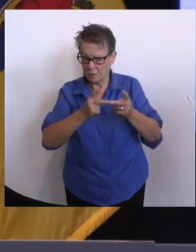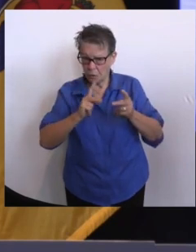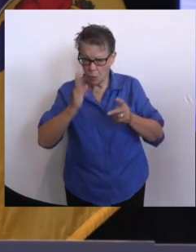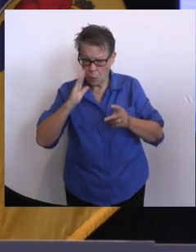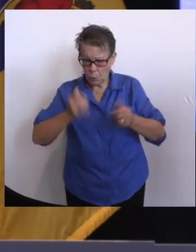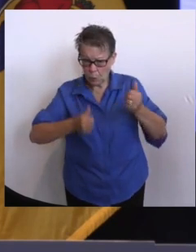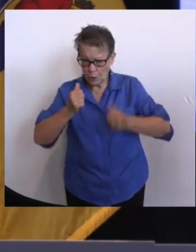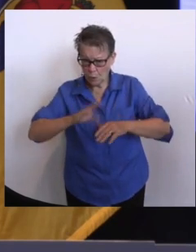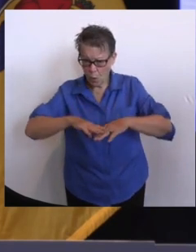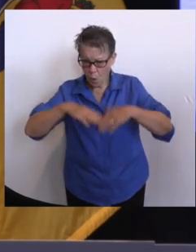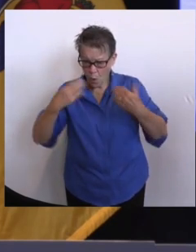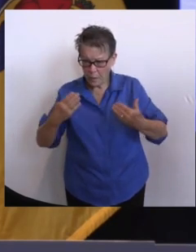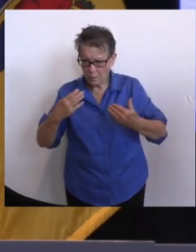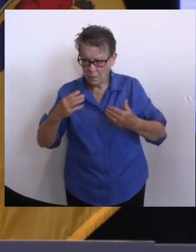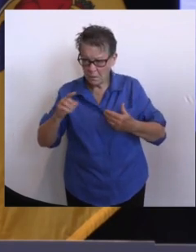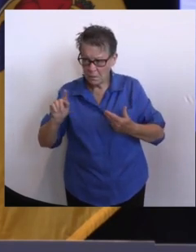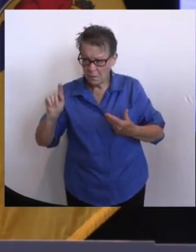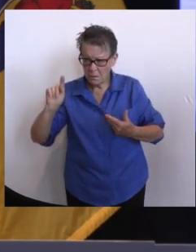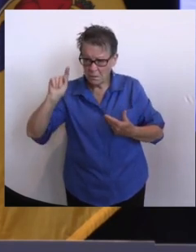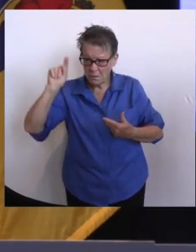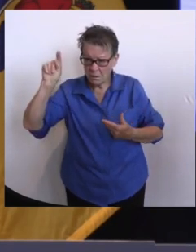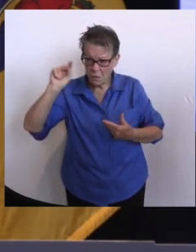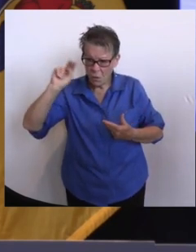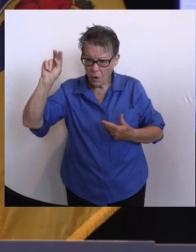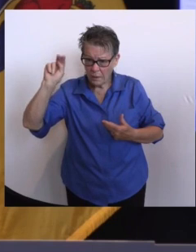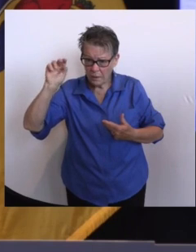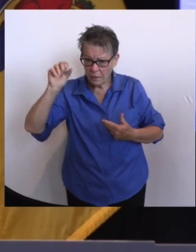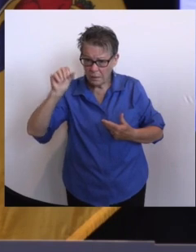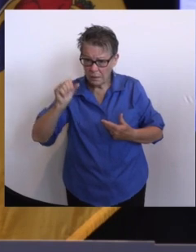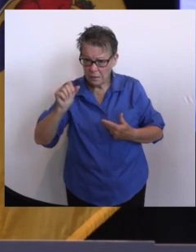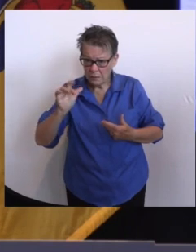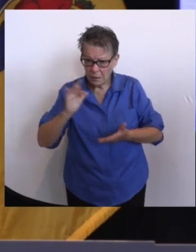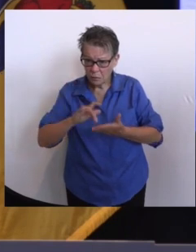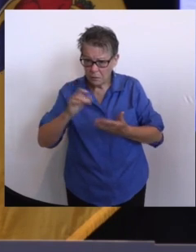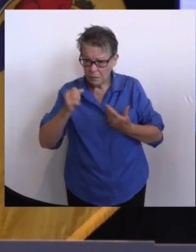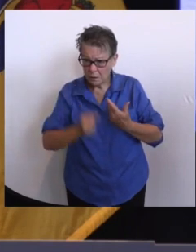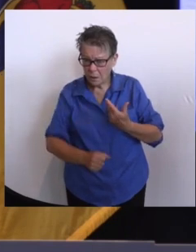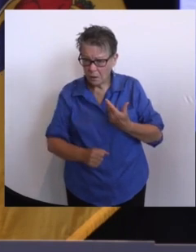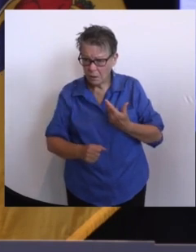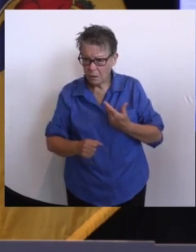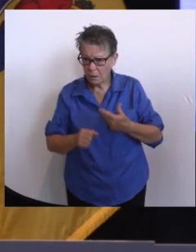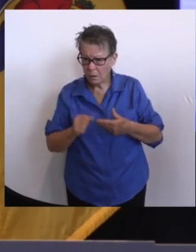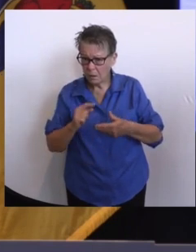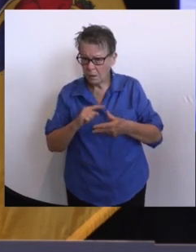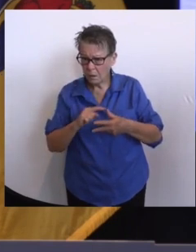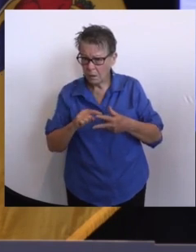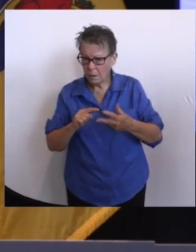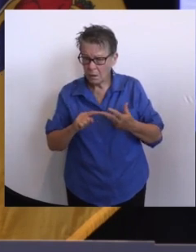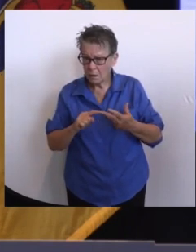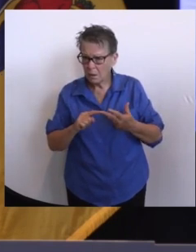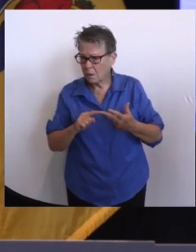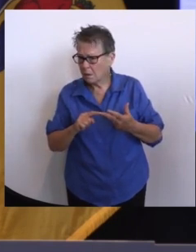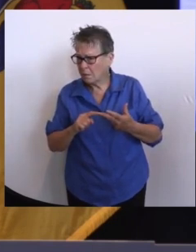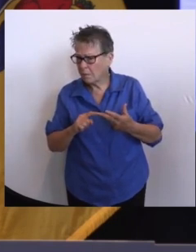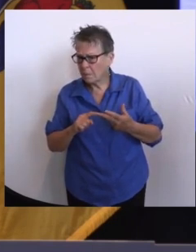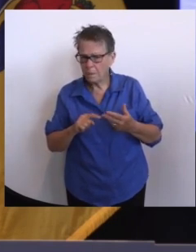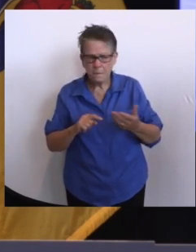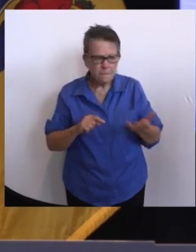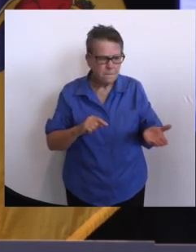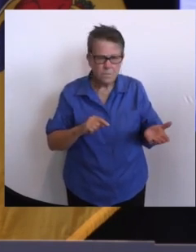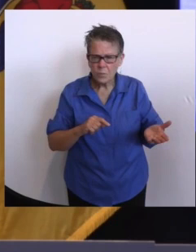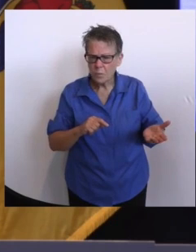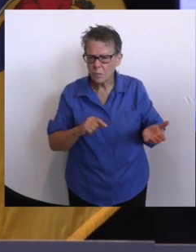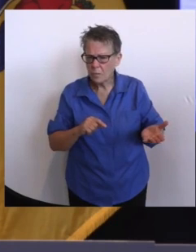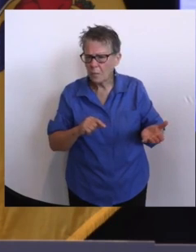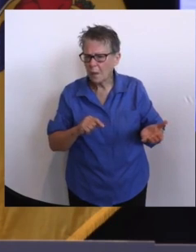I'll start, Judy, if that's all right. And I may want to pull Ed in for the probable losses of life. I think on